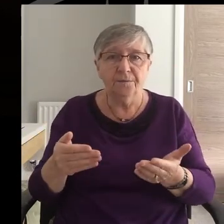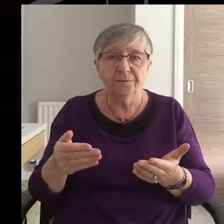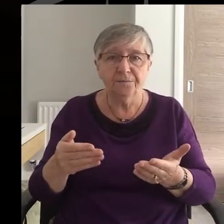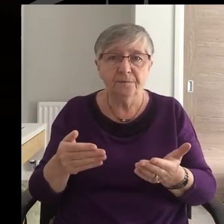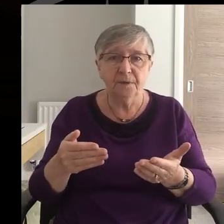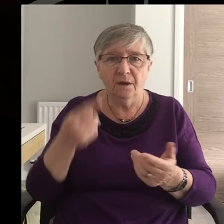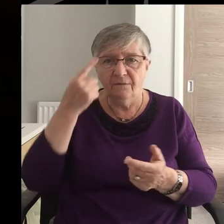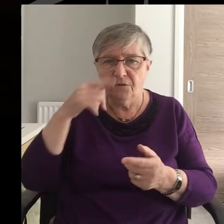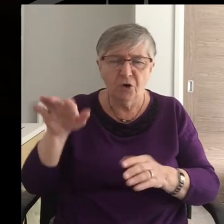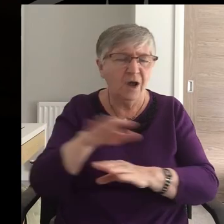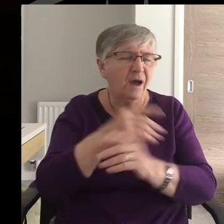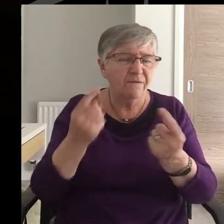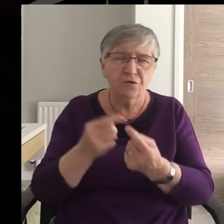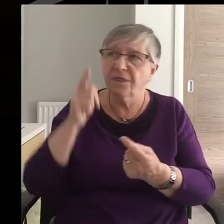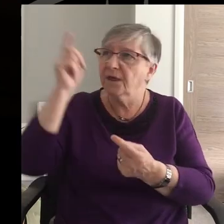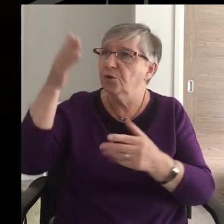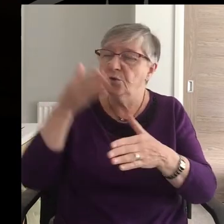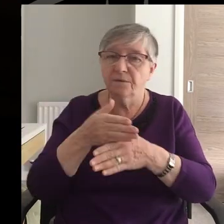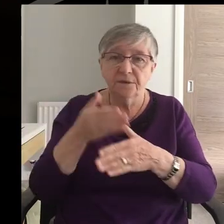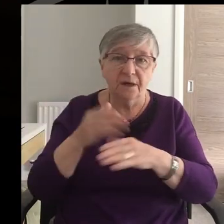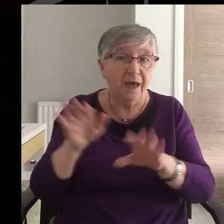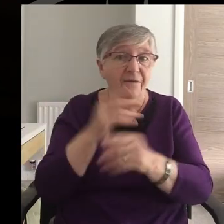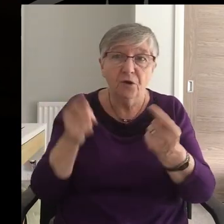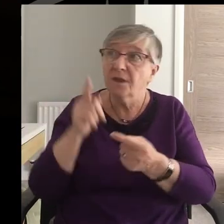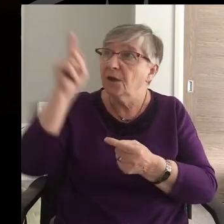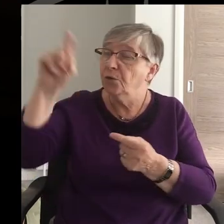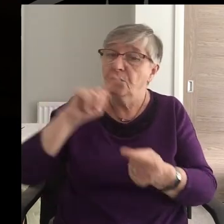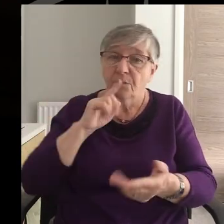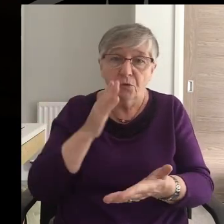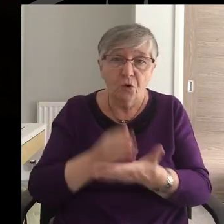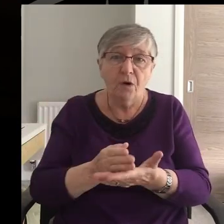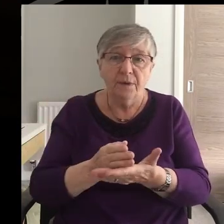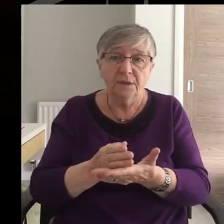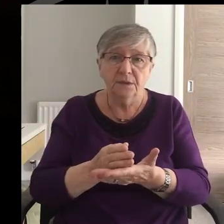For all that you've done And all that you've promised What can we offer